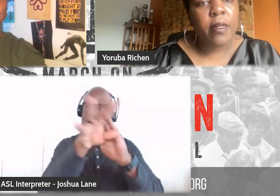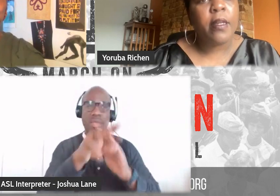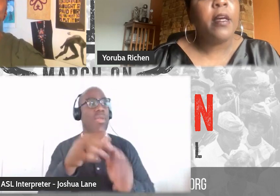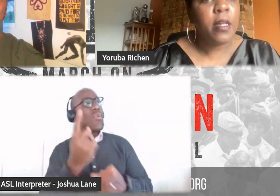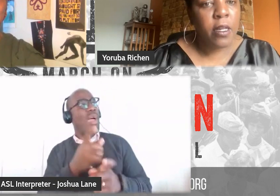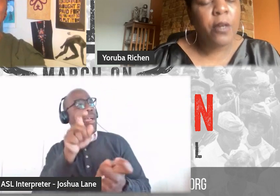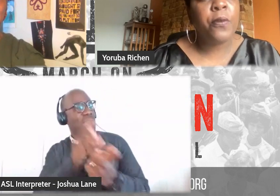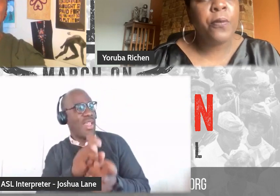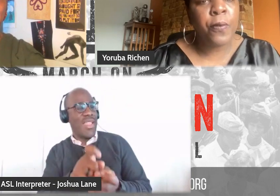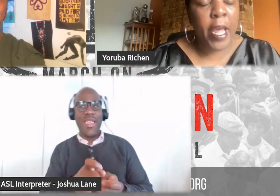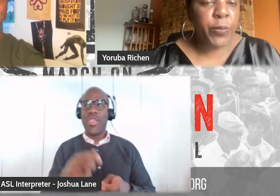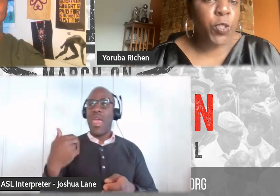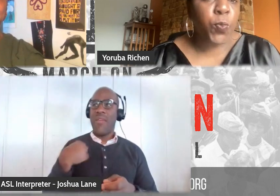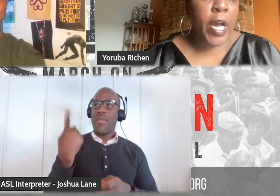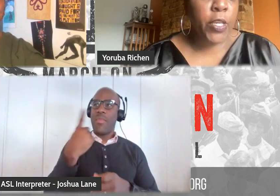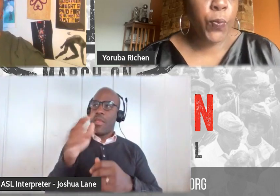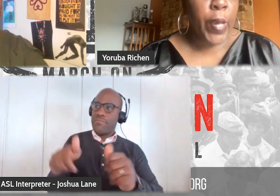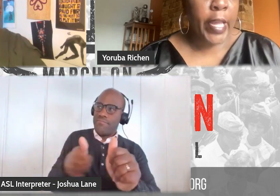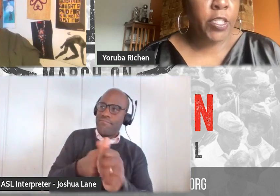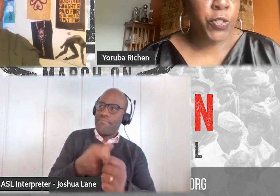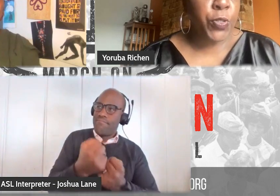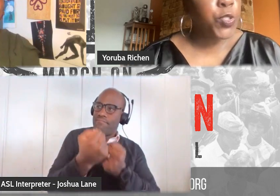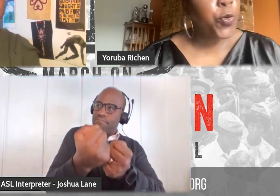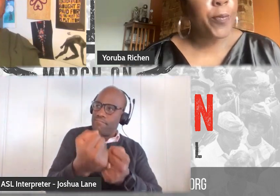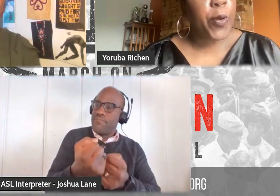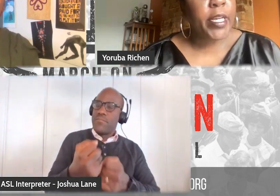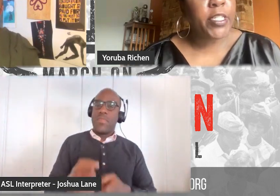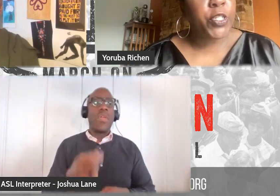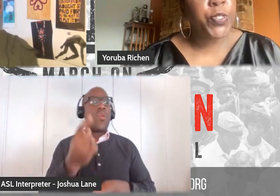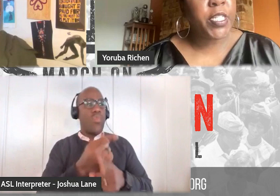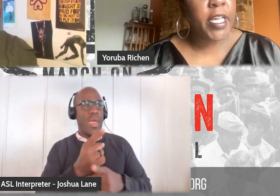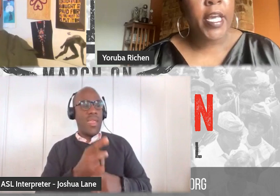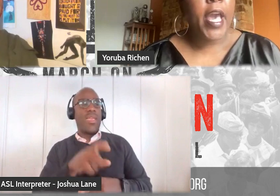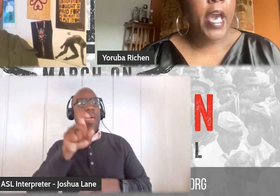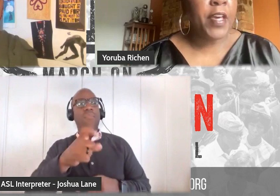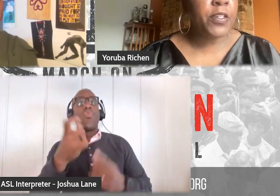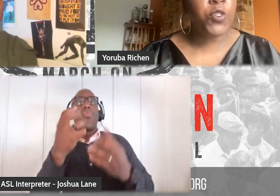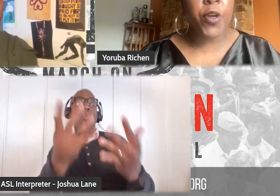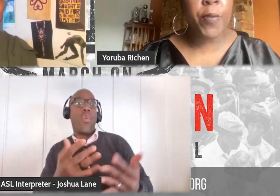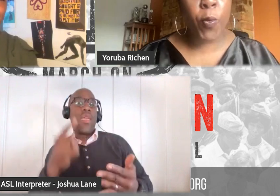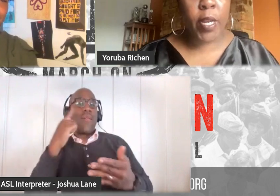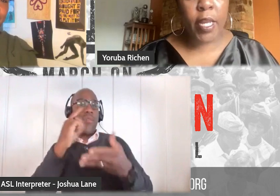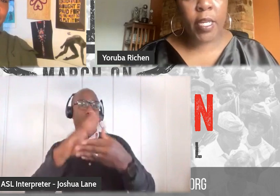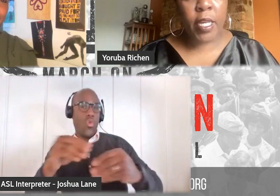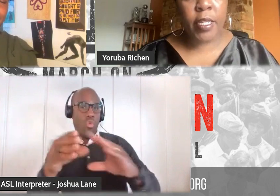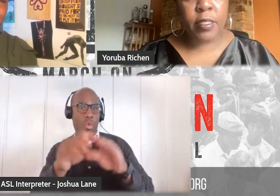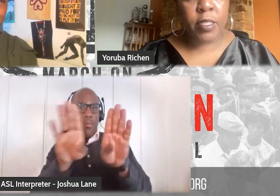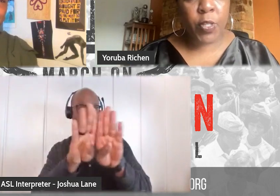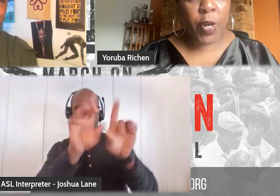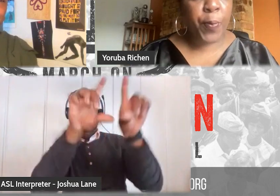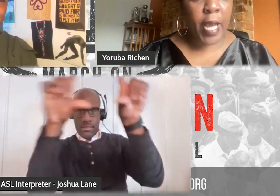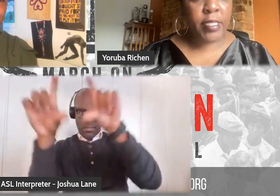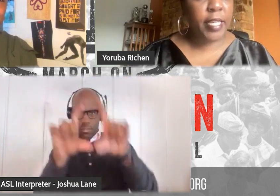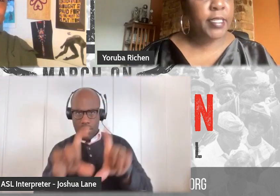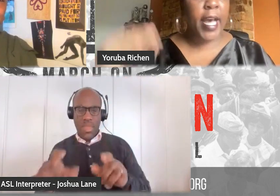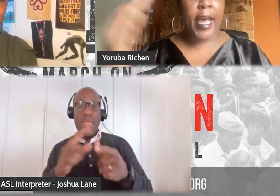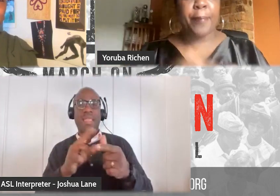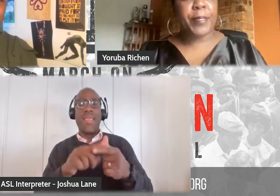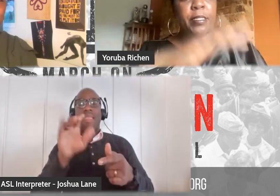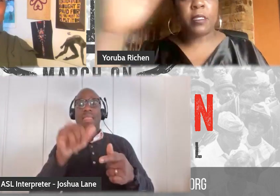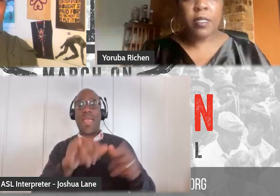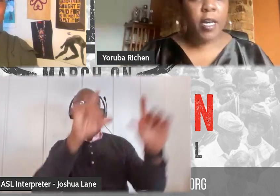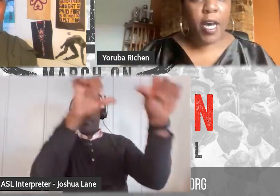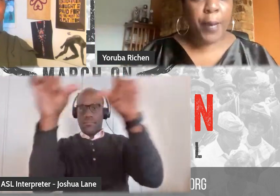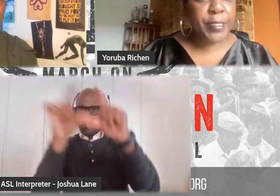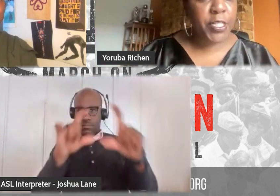something to reinforce it. Right. Which is why you wait to do the storyboarding. Cause you see, and then the storyboarding is, you know, a process that